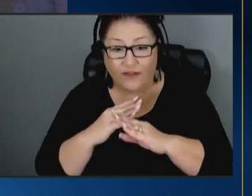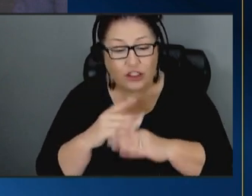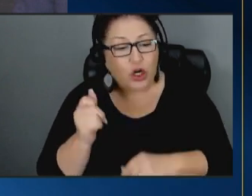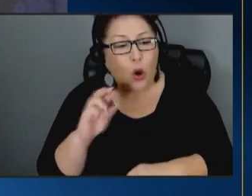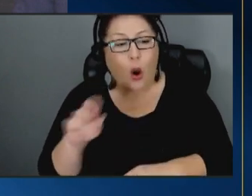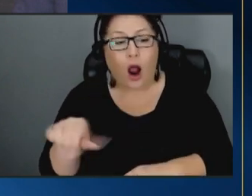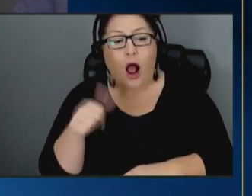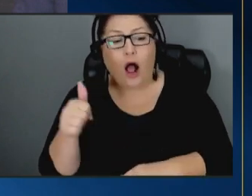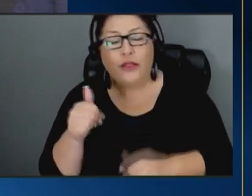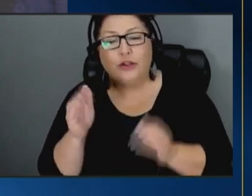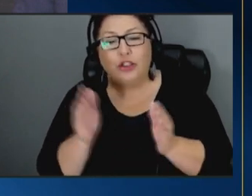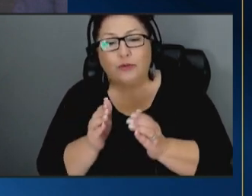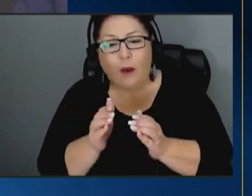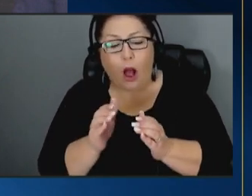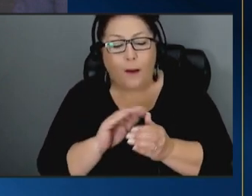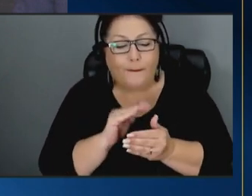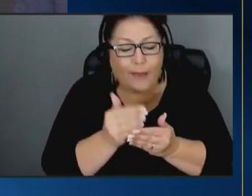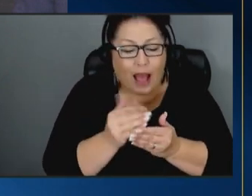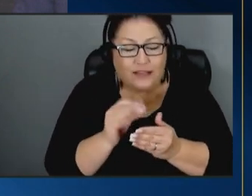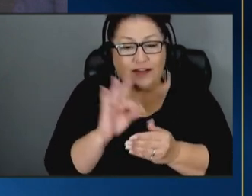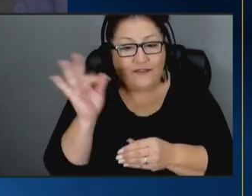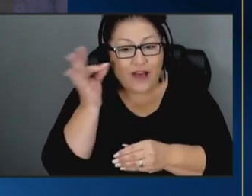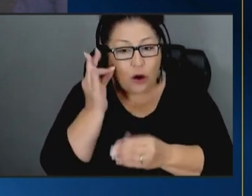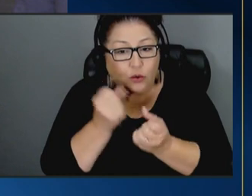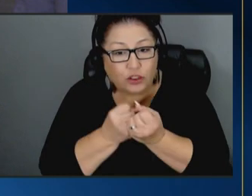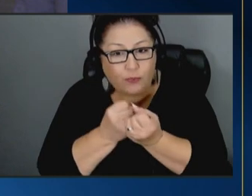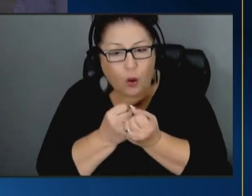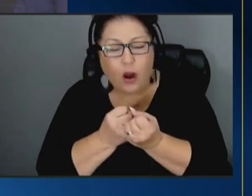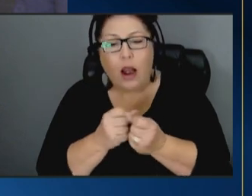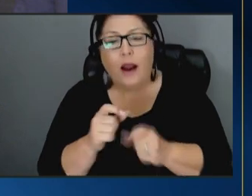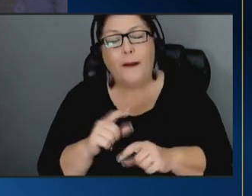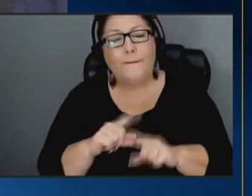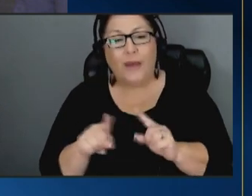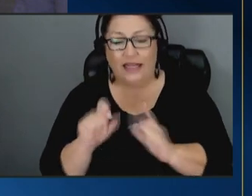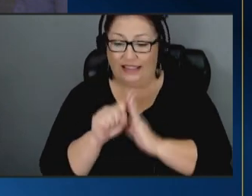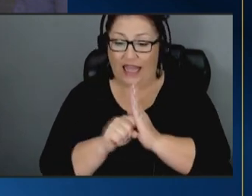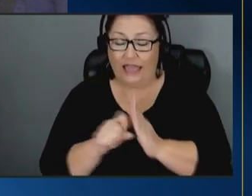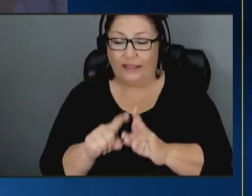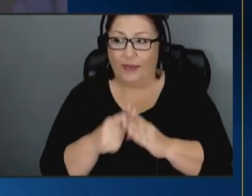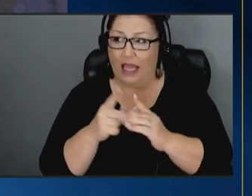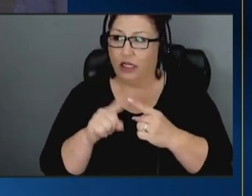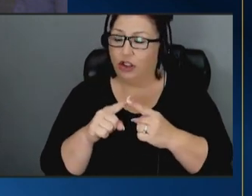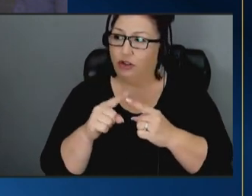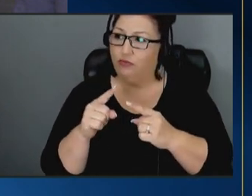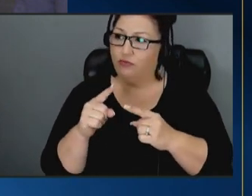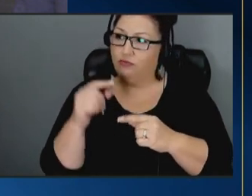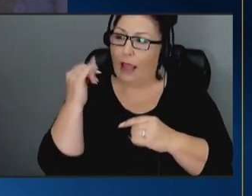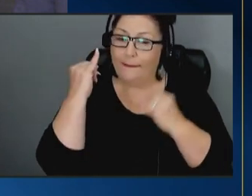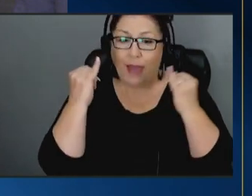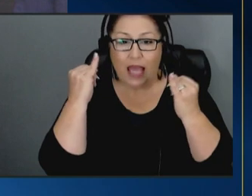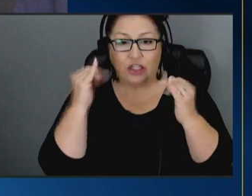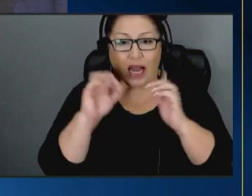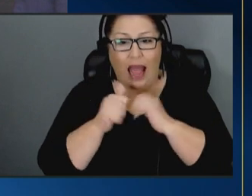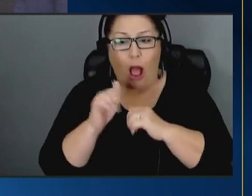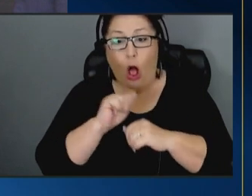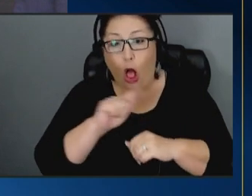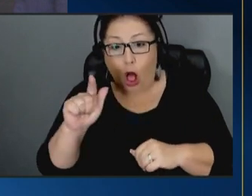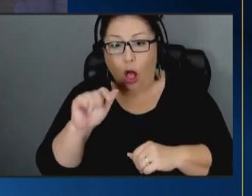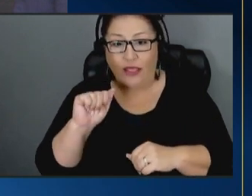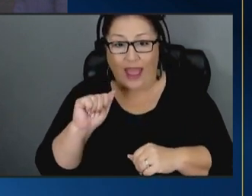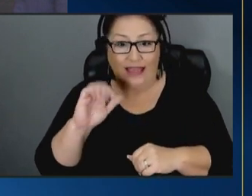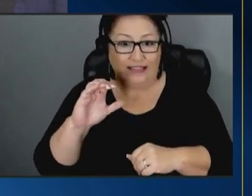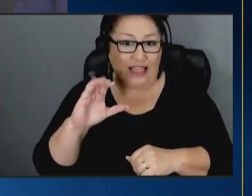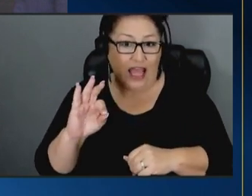small pots of federal support but states are beginning to imagine how all of the acf programs